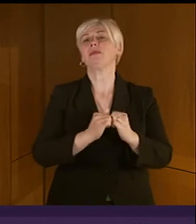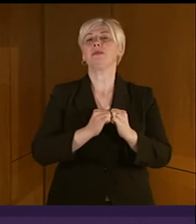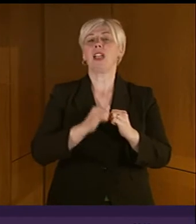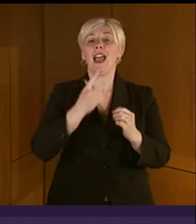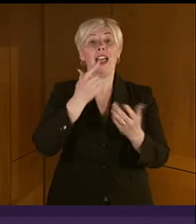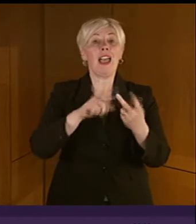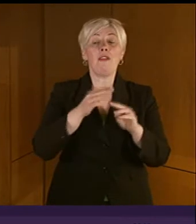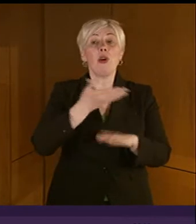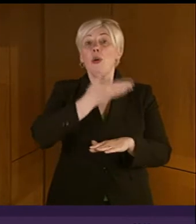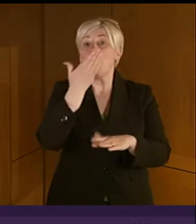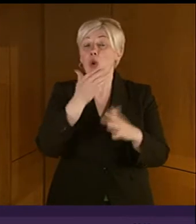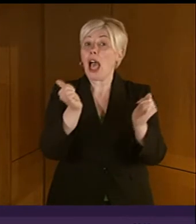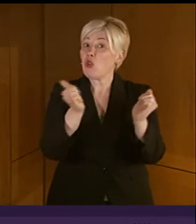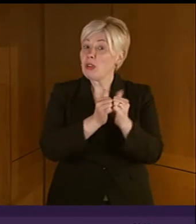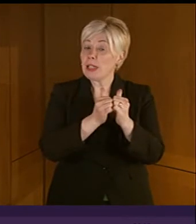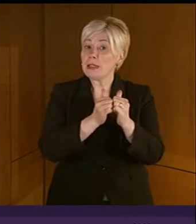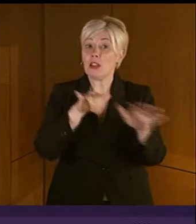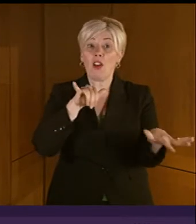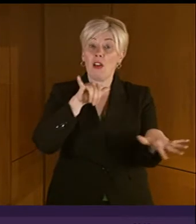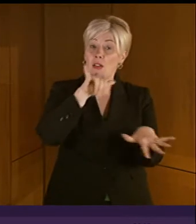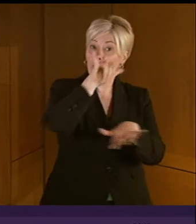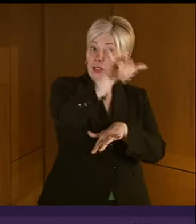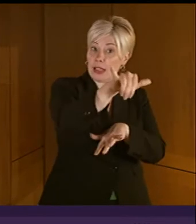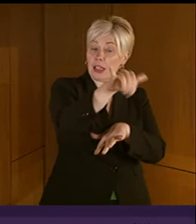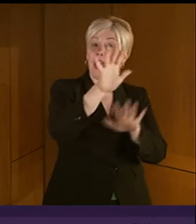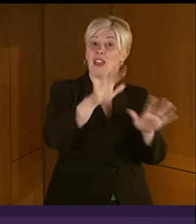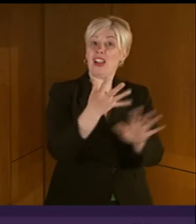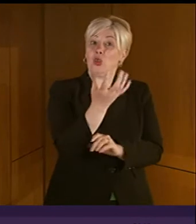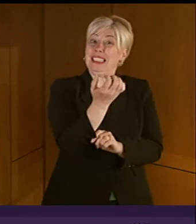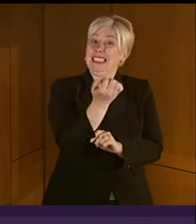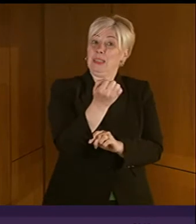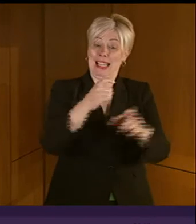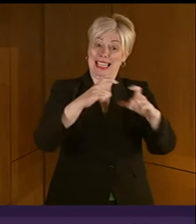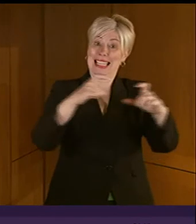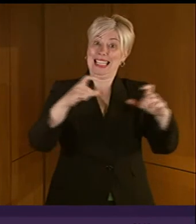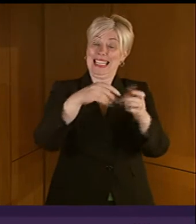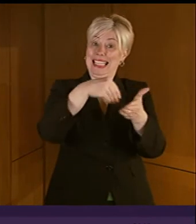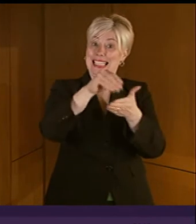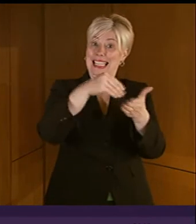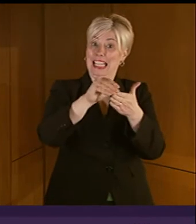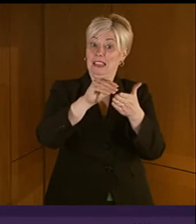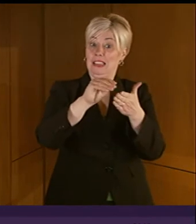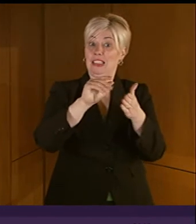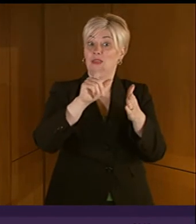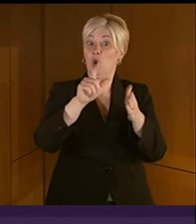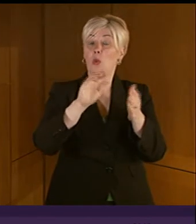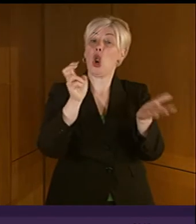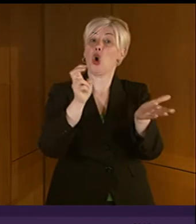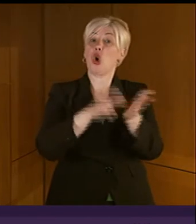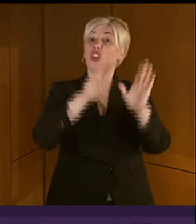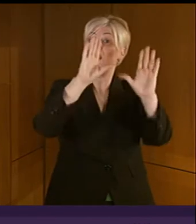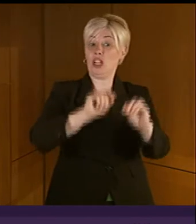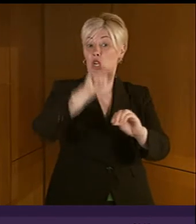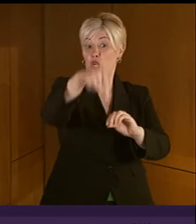agreement, the current operator, Hebridean, had to suspend ticket sales for flights after the end of the current contract period.